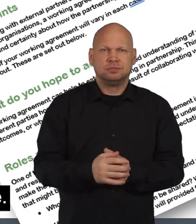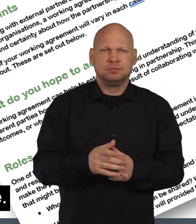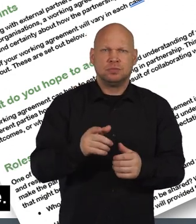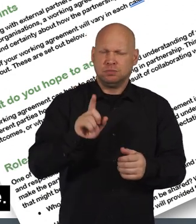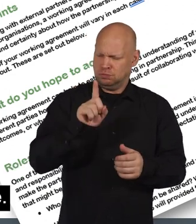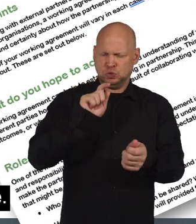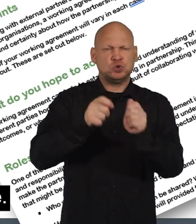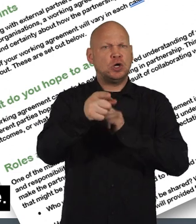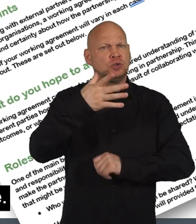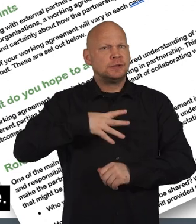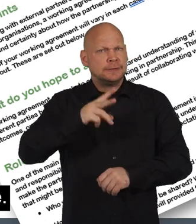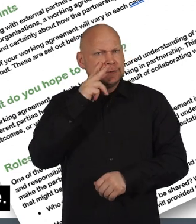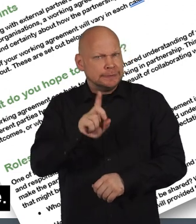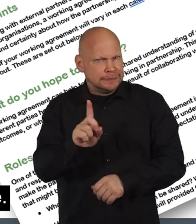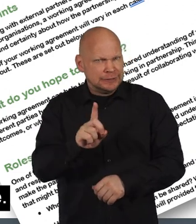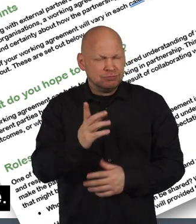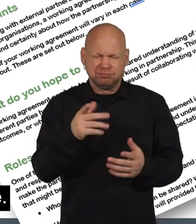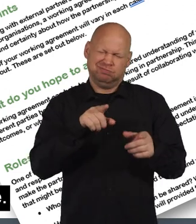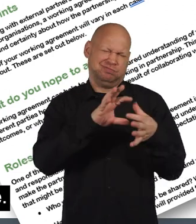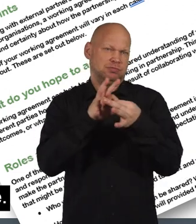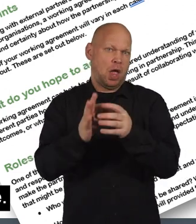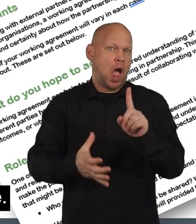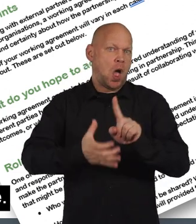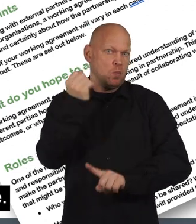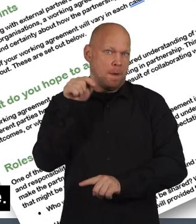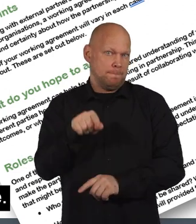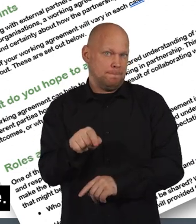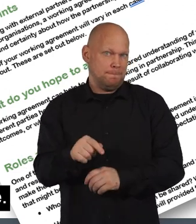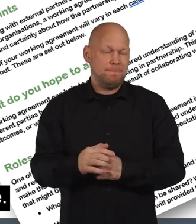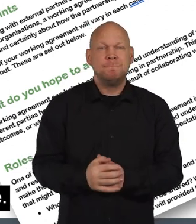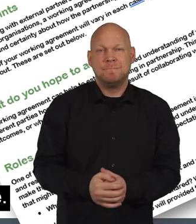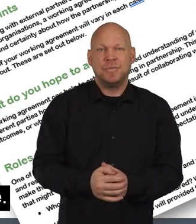what change you want to see, the outcome,